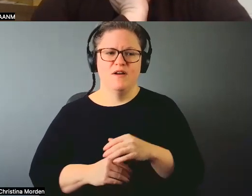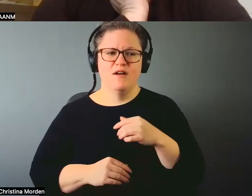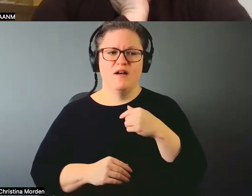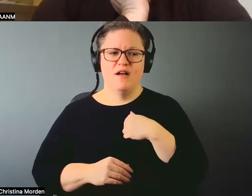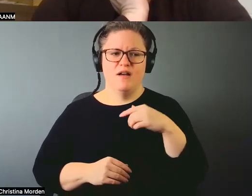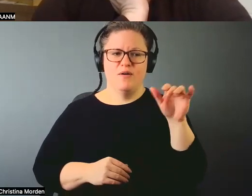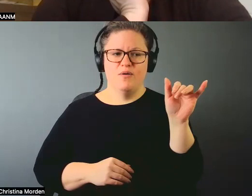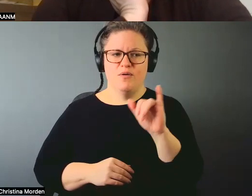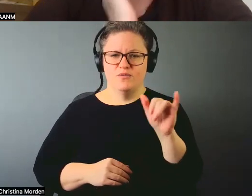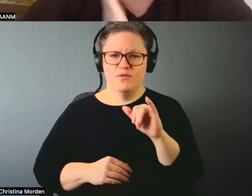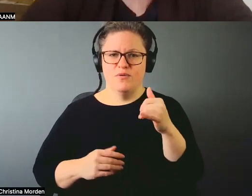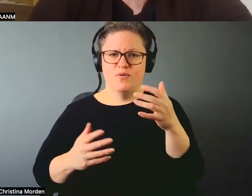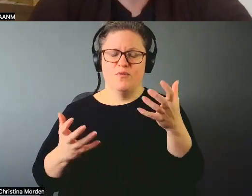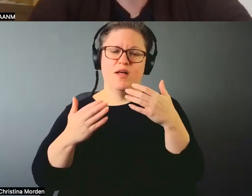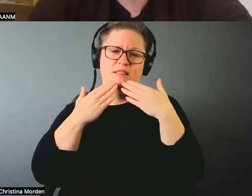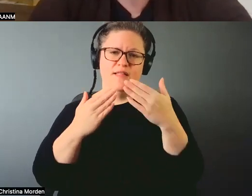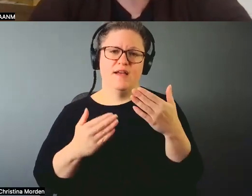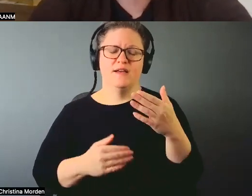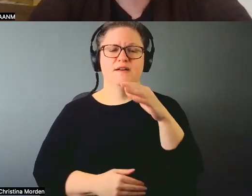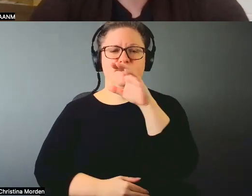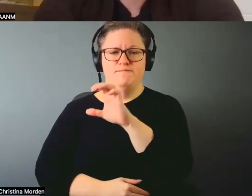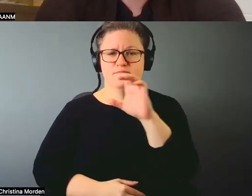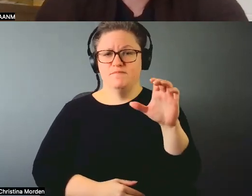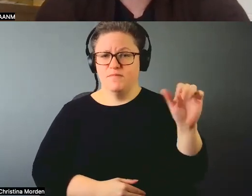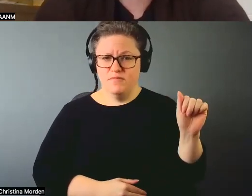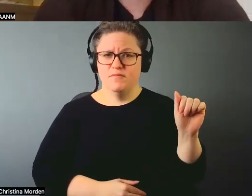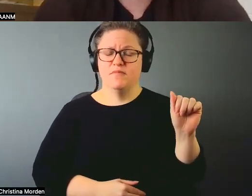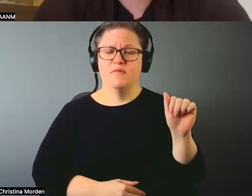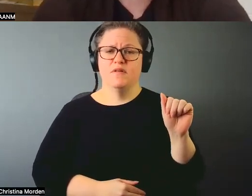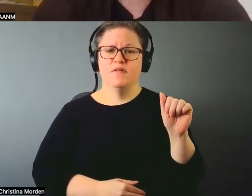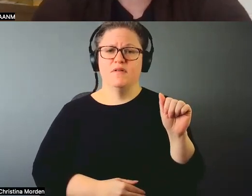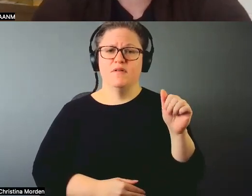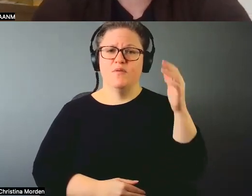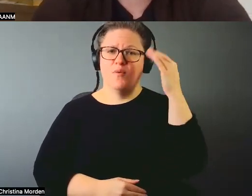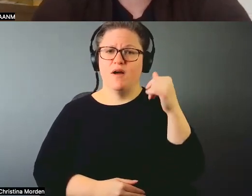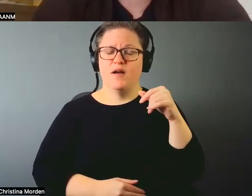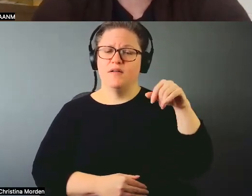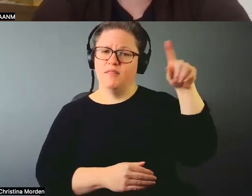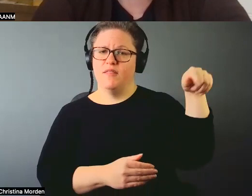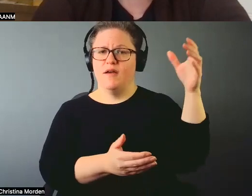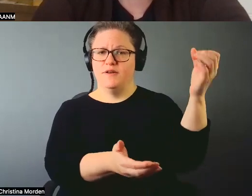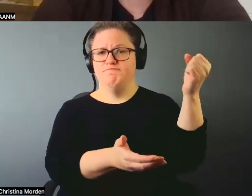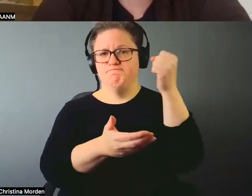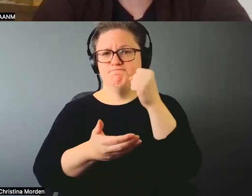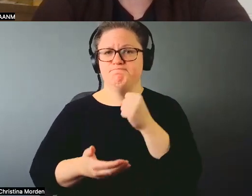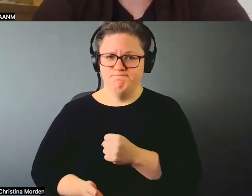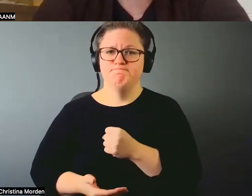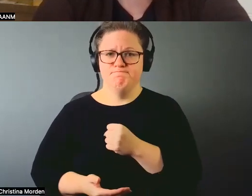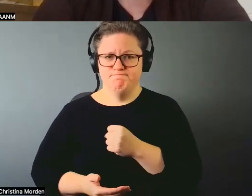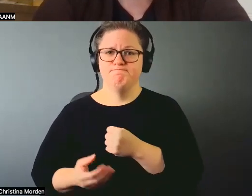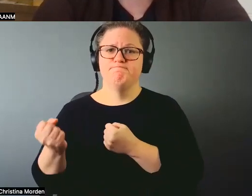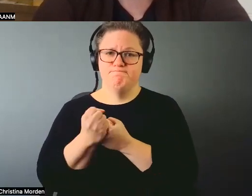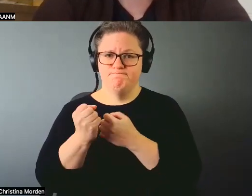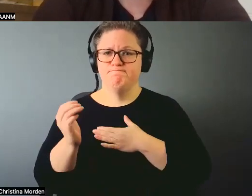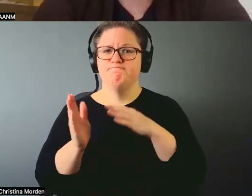Canada Council of the Arts for the grant they provided in this research residency